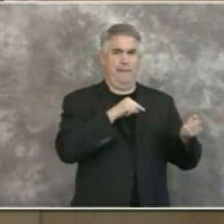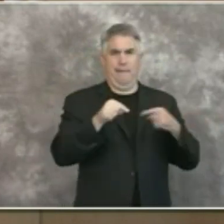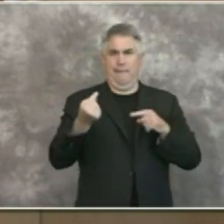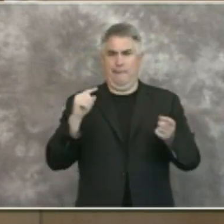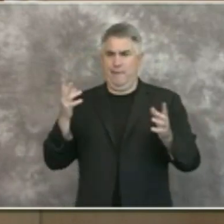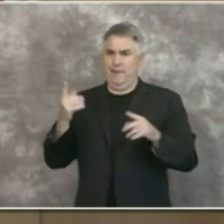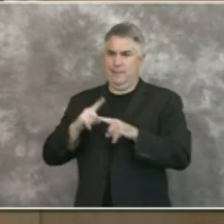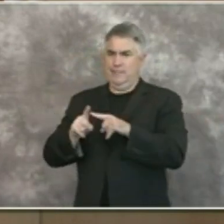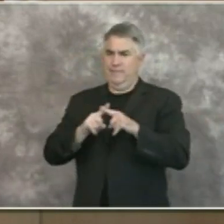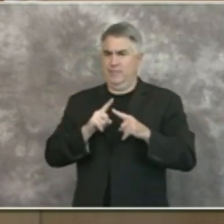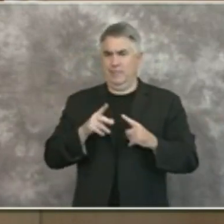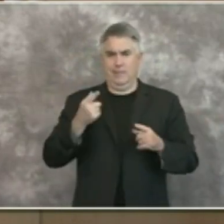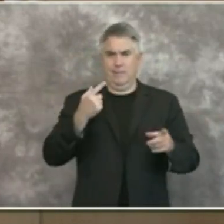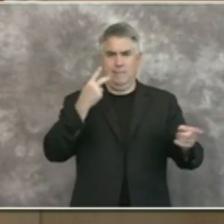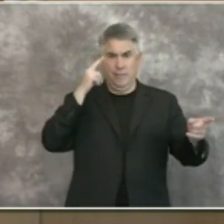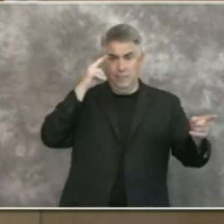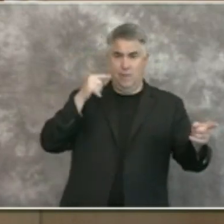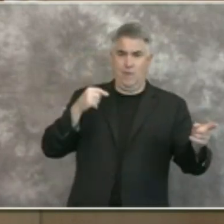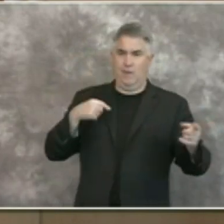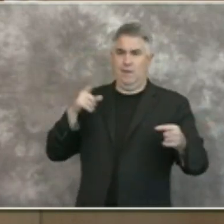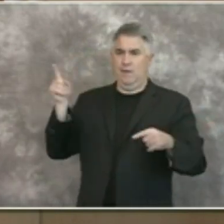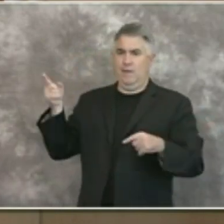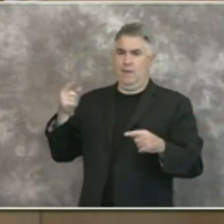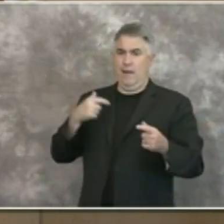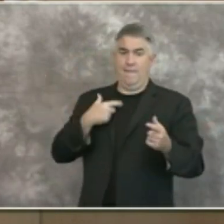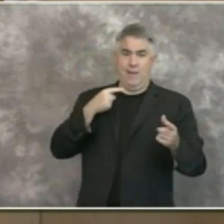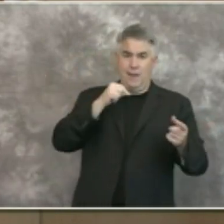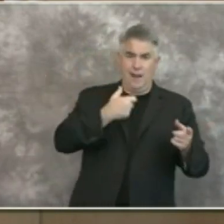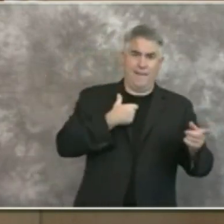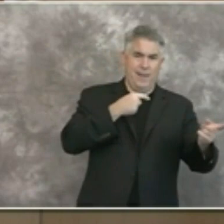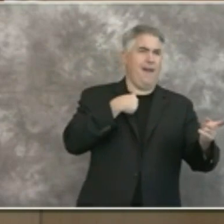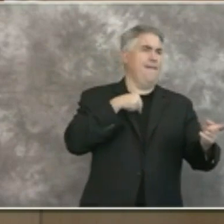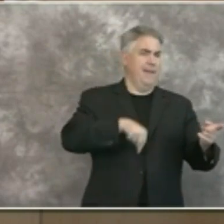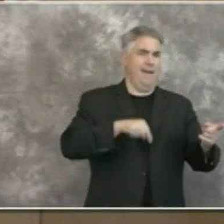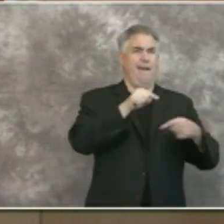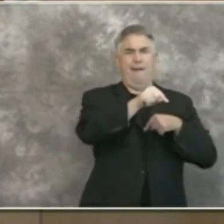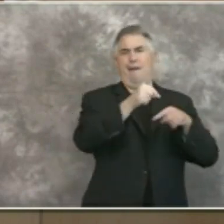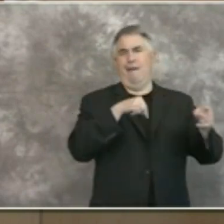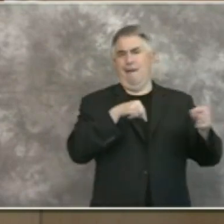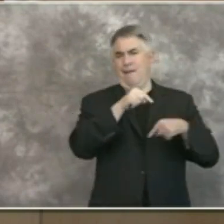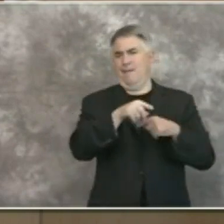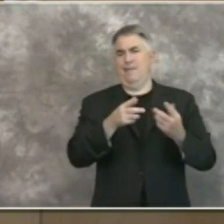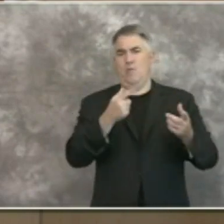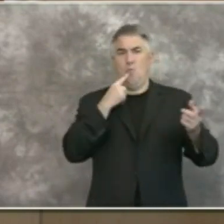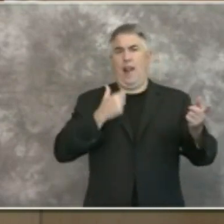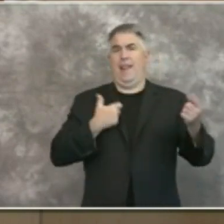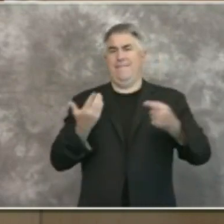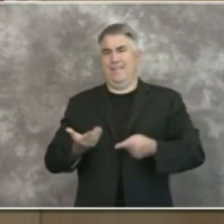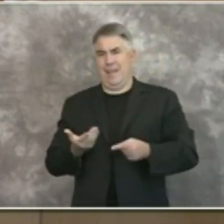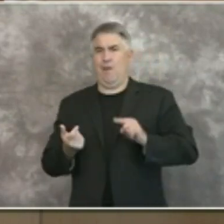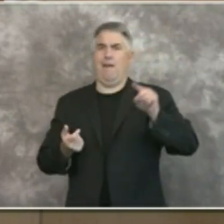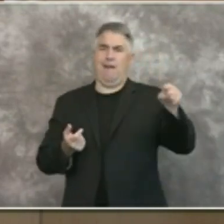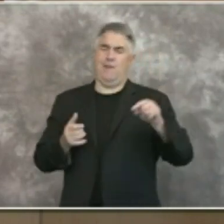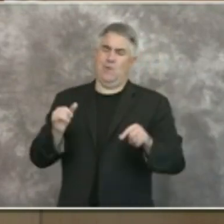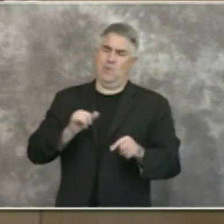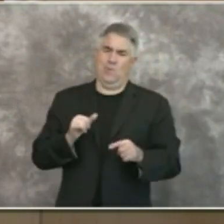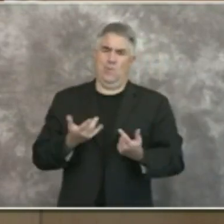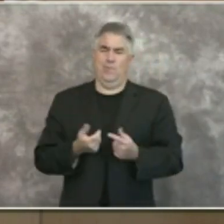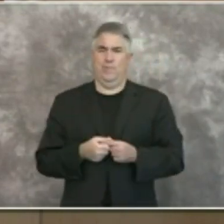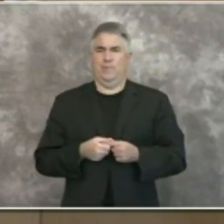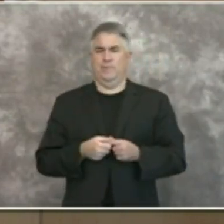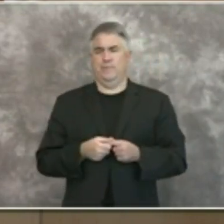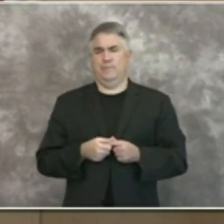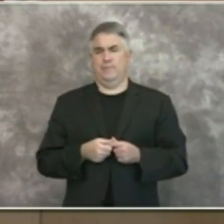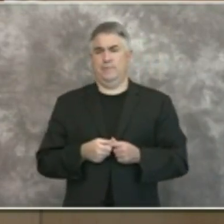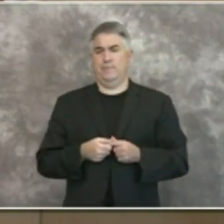people live in mexico have family in the united states so uh disease